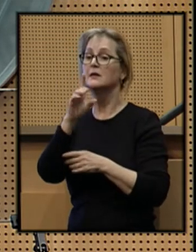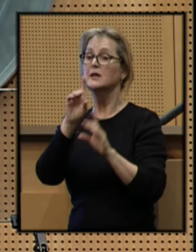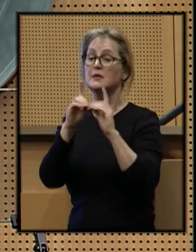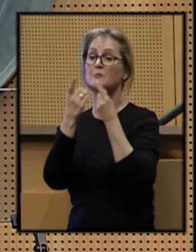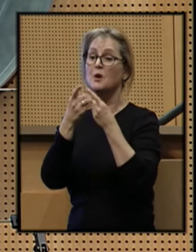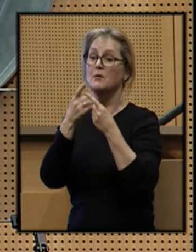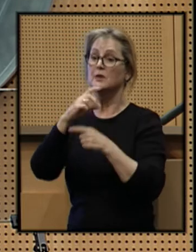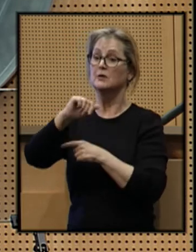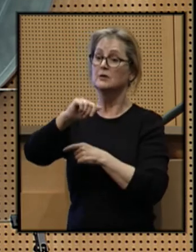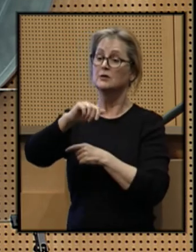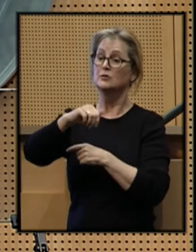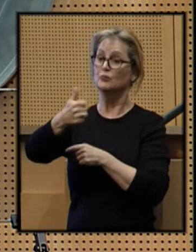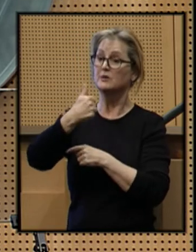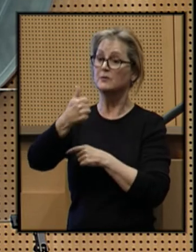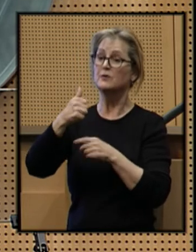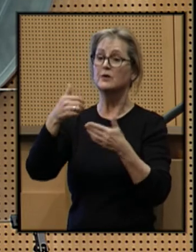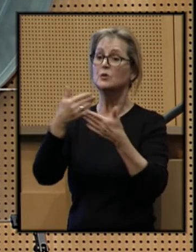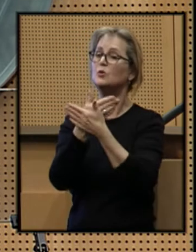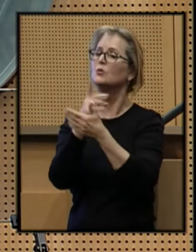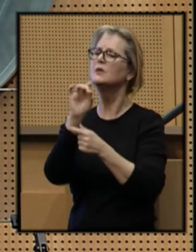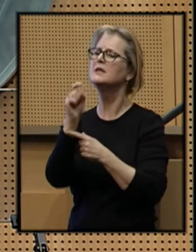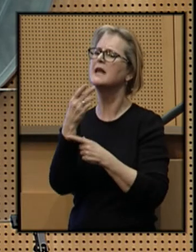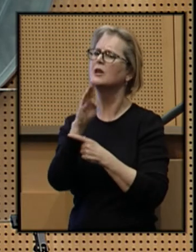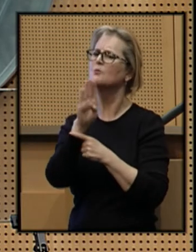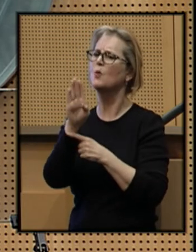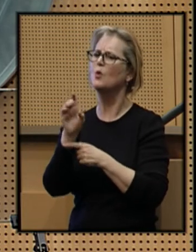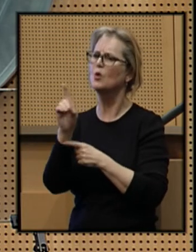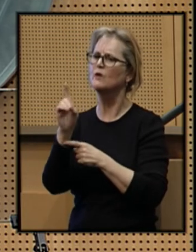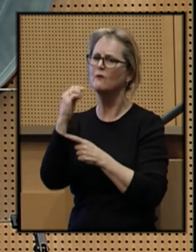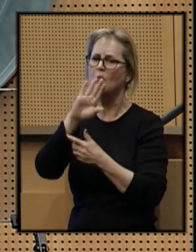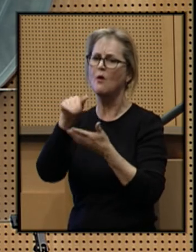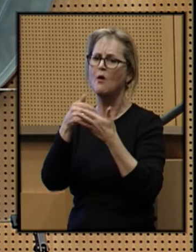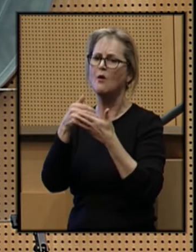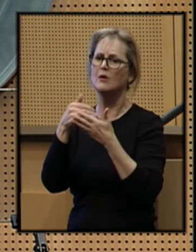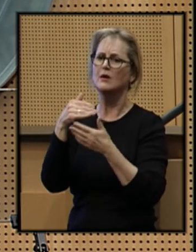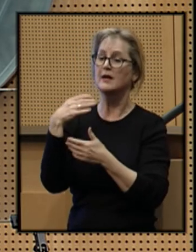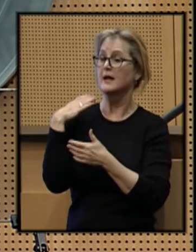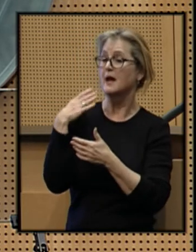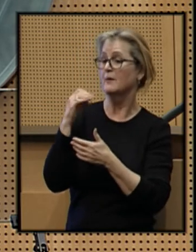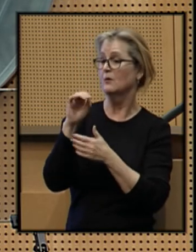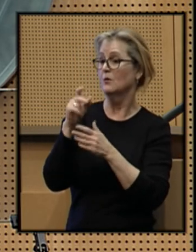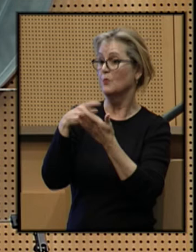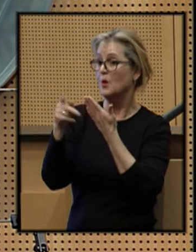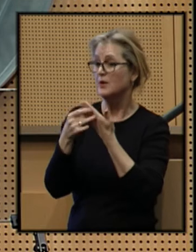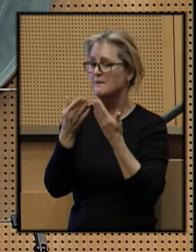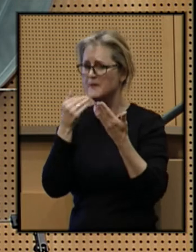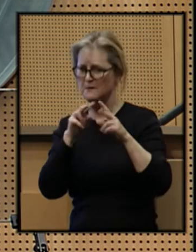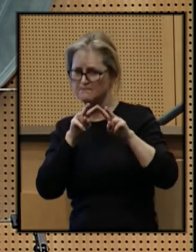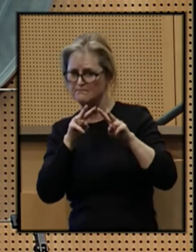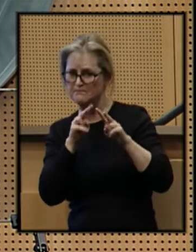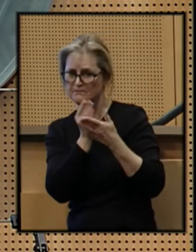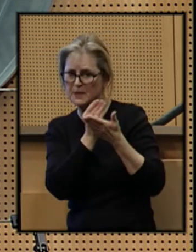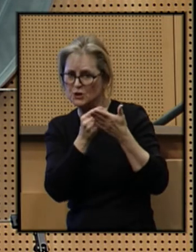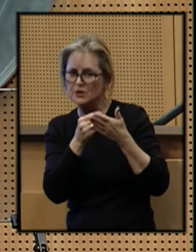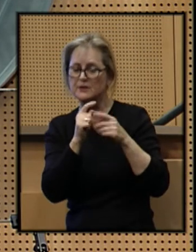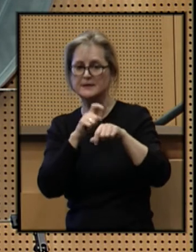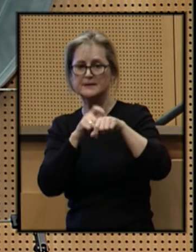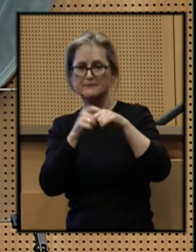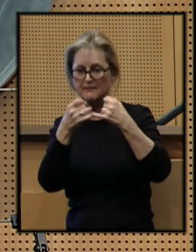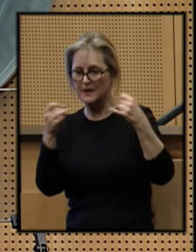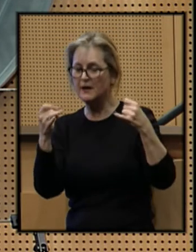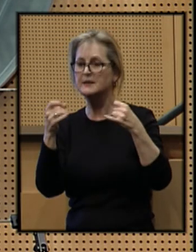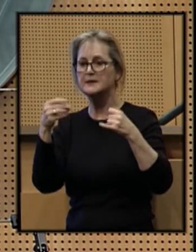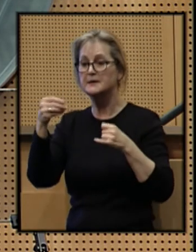created a new dashboard for all of its major capital projects to better monitor budgets, timelines,